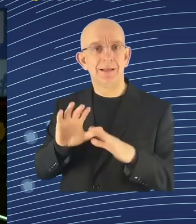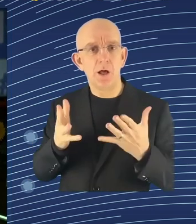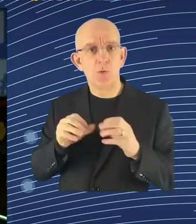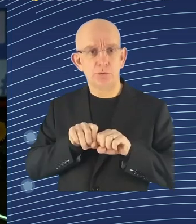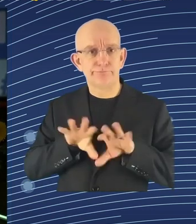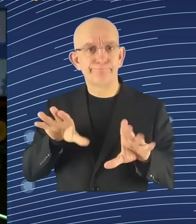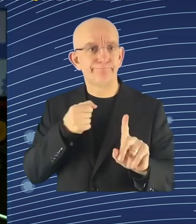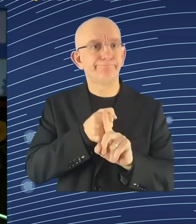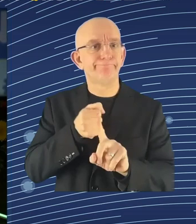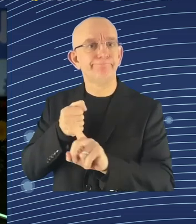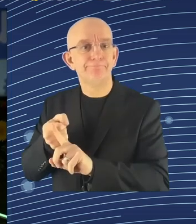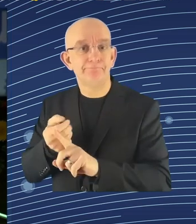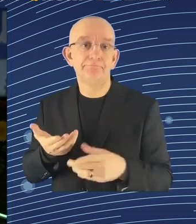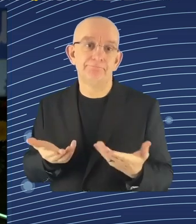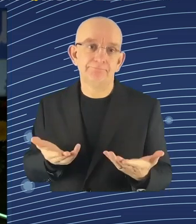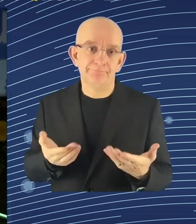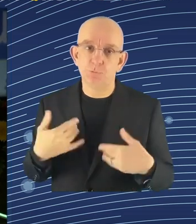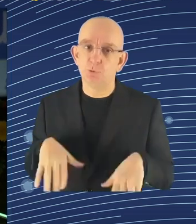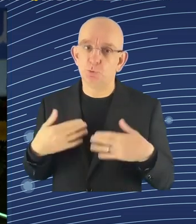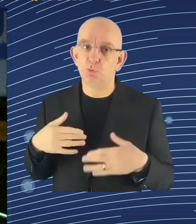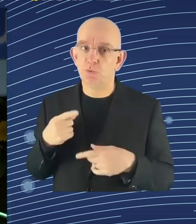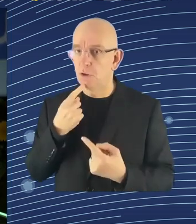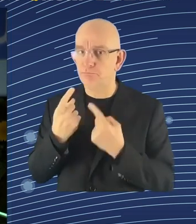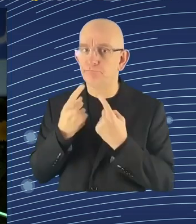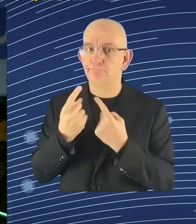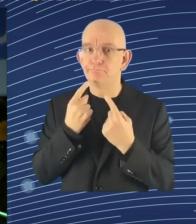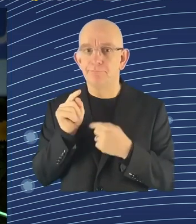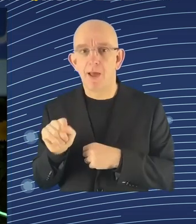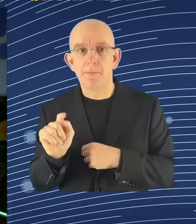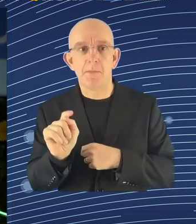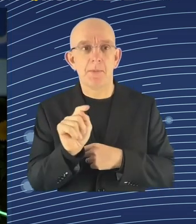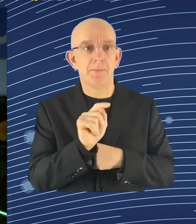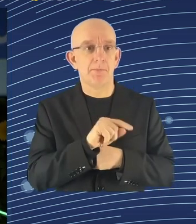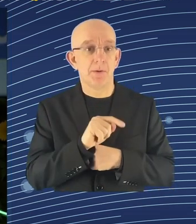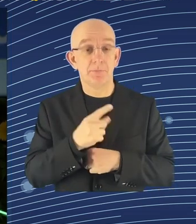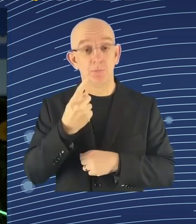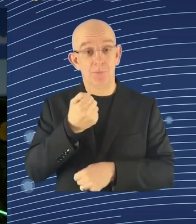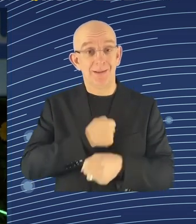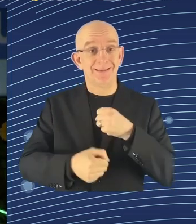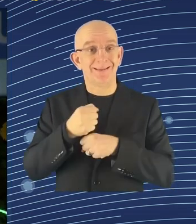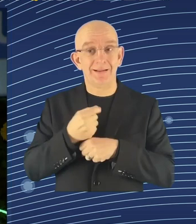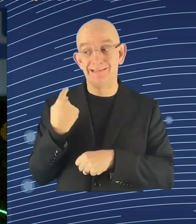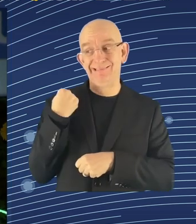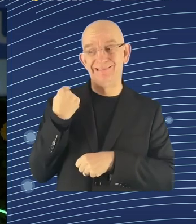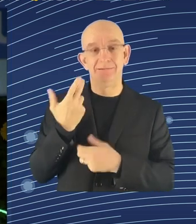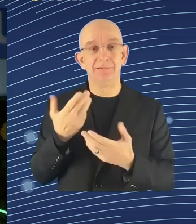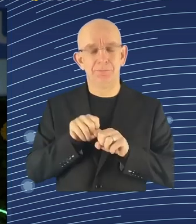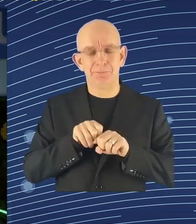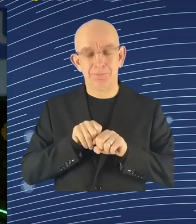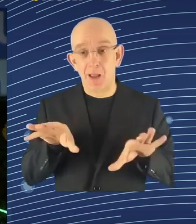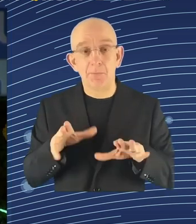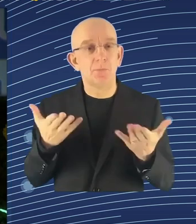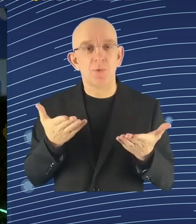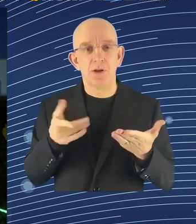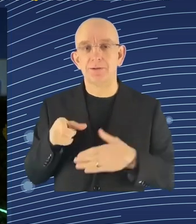GPT burst onto the scene, which has since fueled a public debate about artificial intelligence,